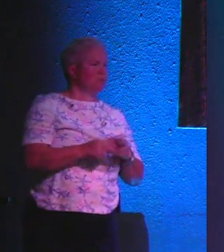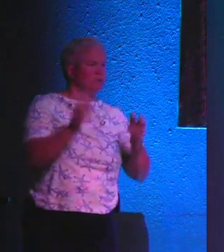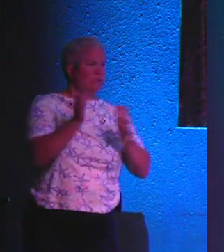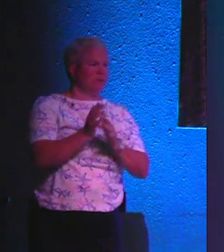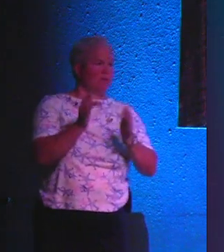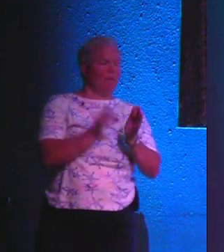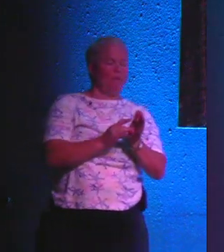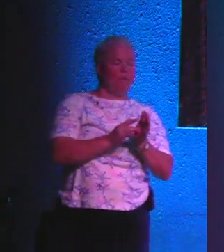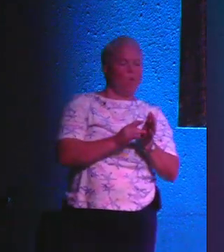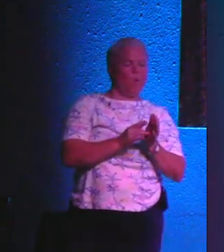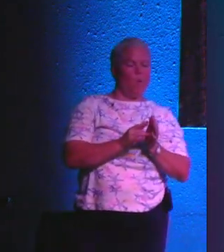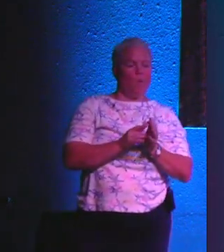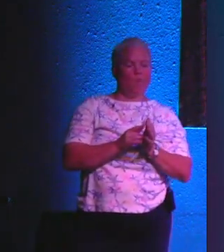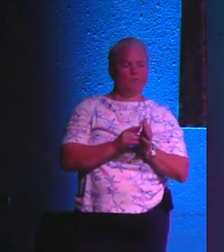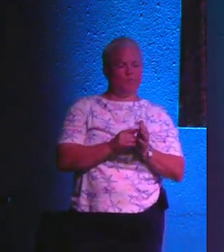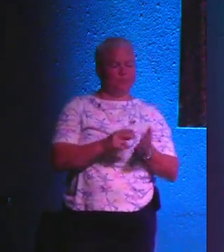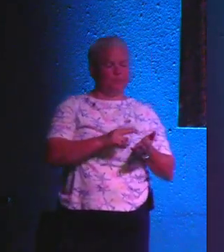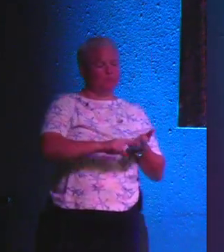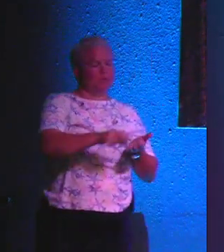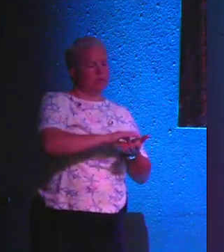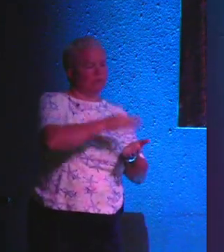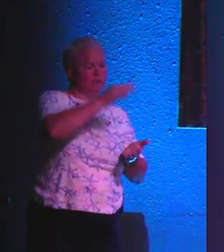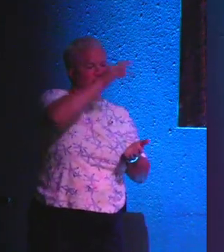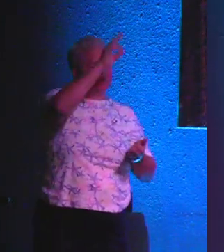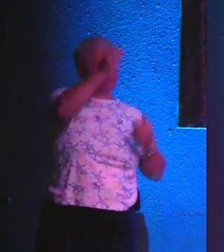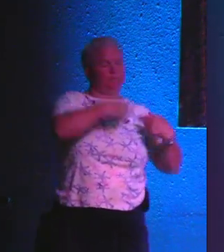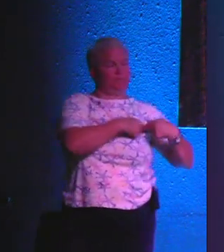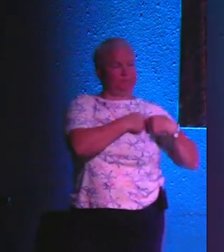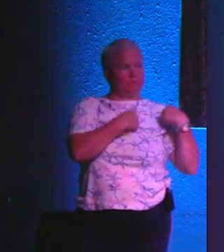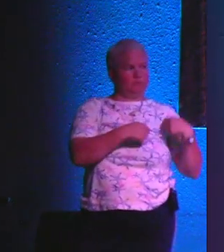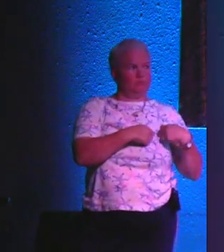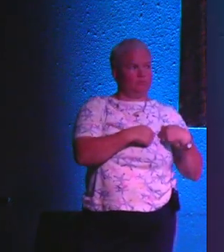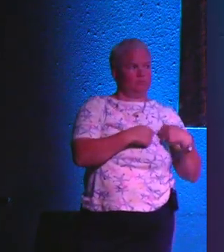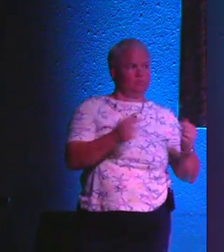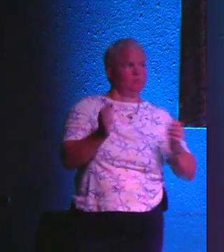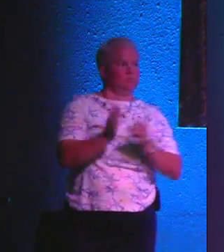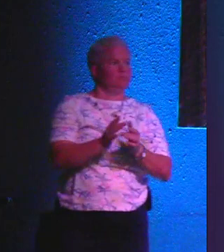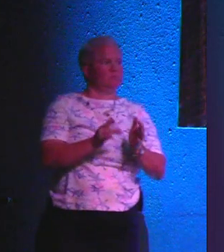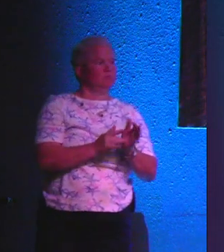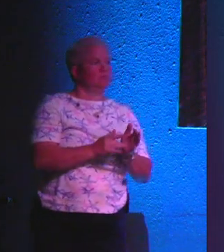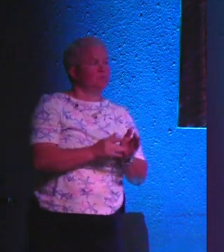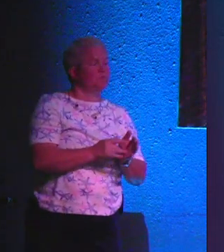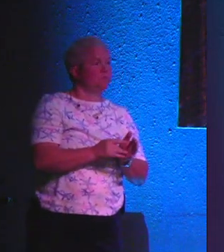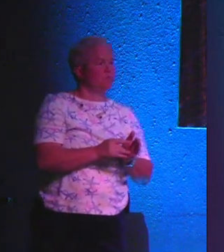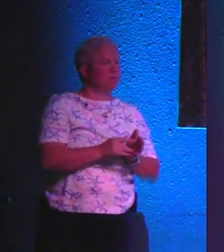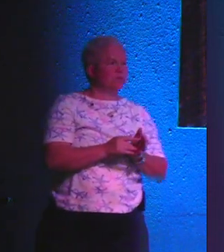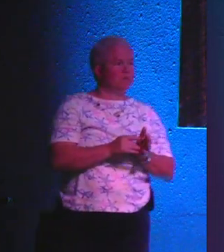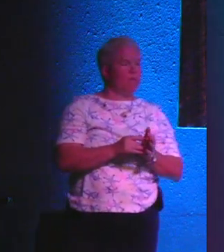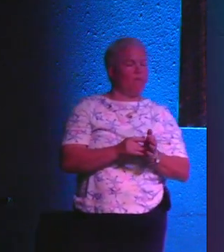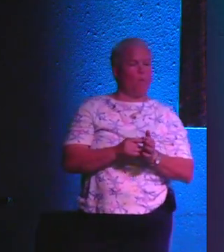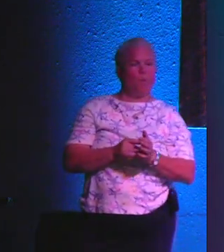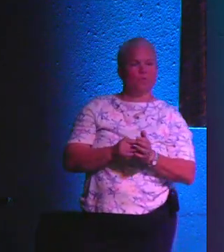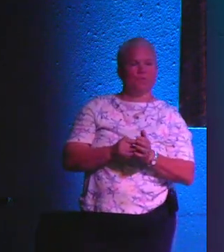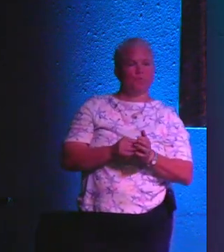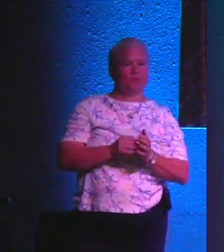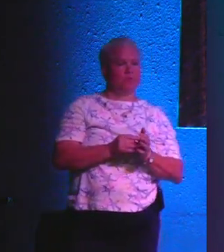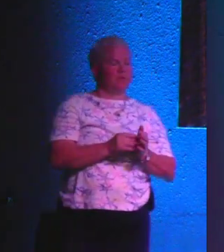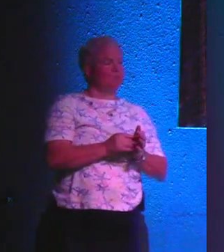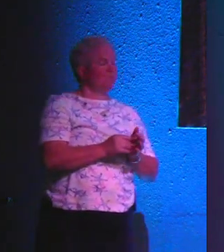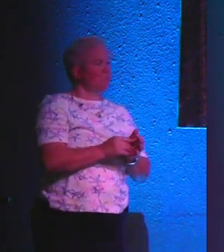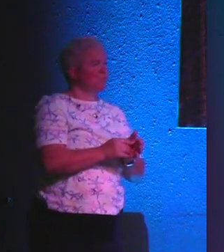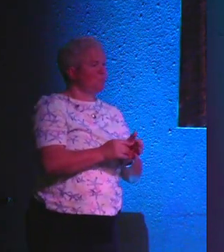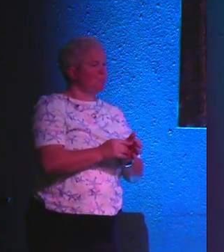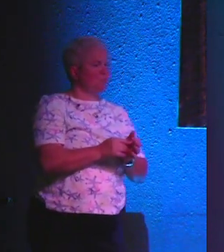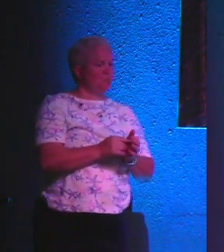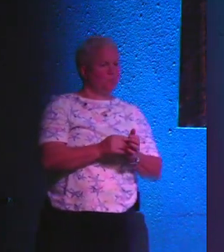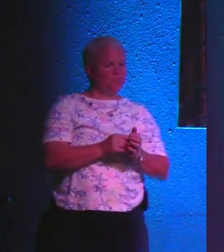It's Jesus putting on your heart. the Holy Spirit putting on your heart that Jesus, he wants more. He